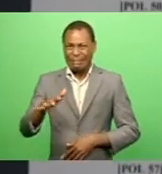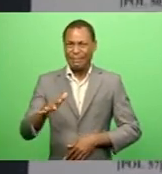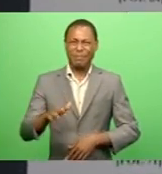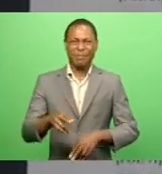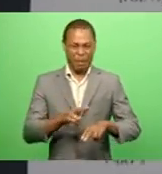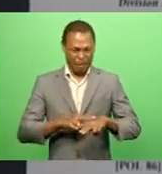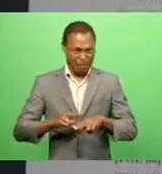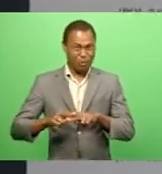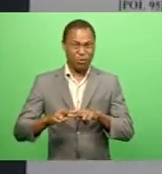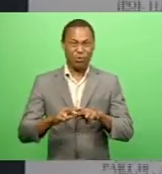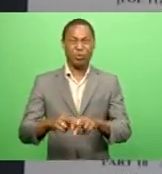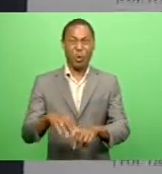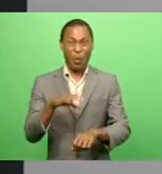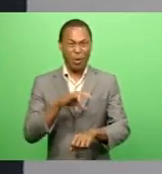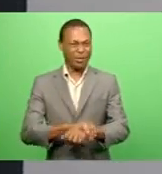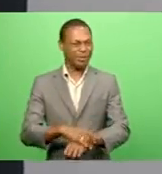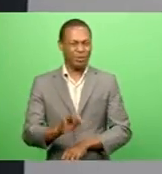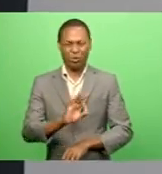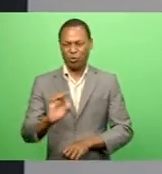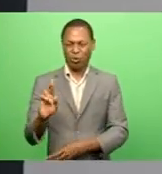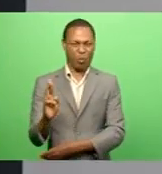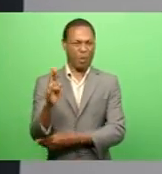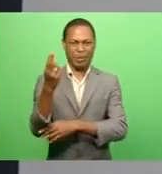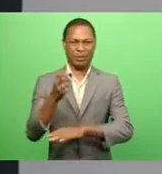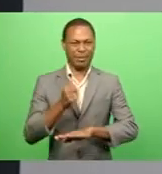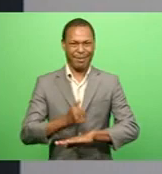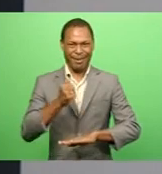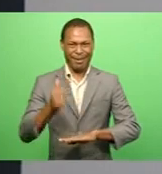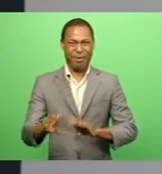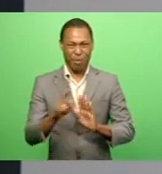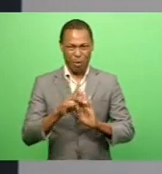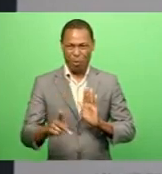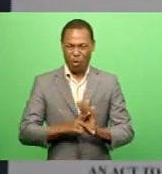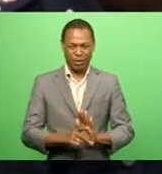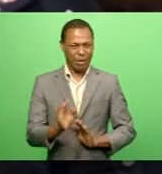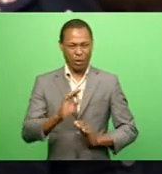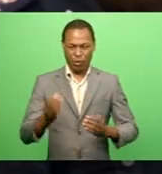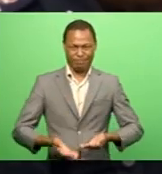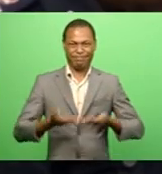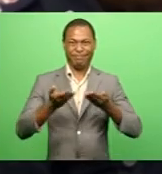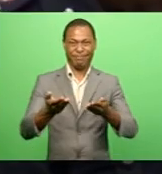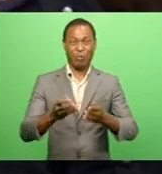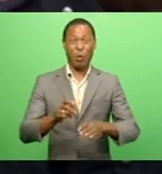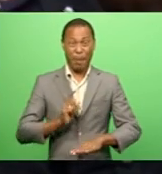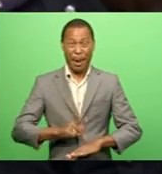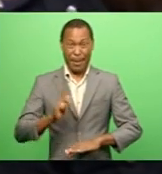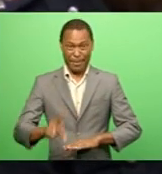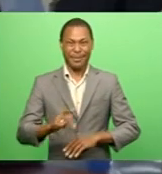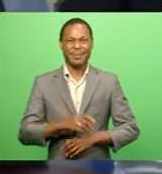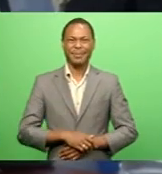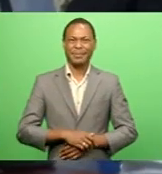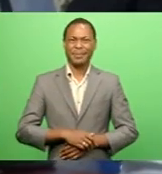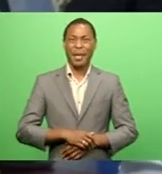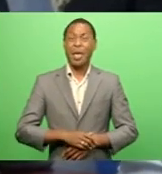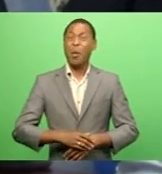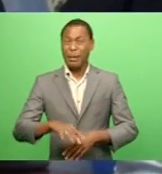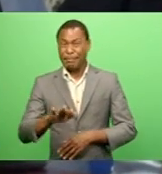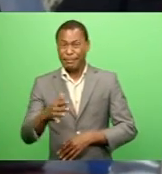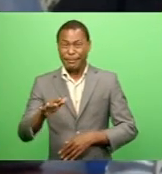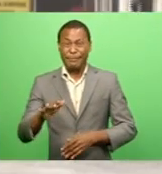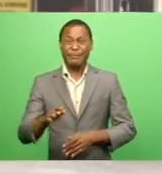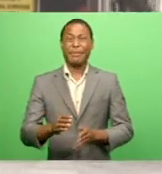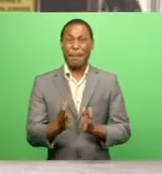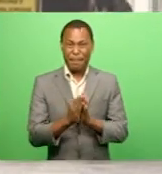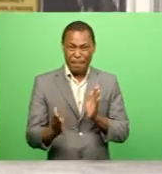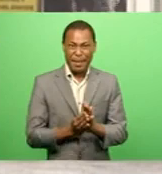Does not represent government policy and will not be presented to parliament He confirms the bill was drafted and released unilaterally